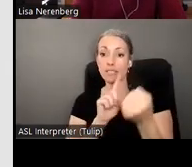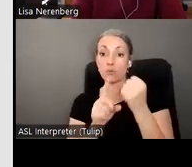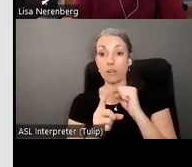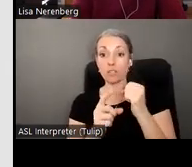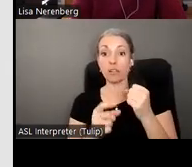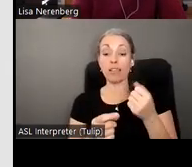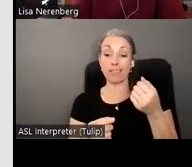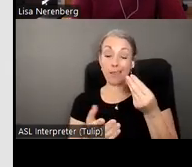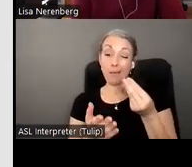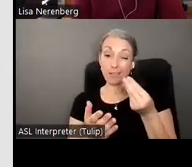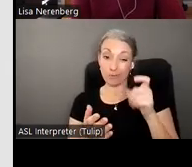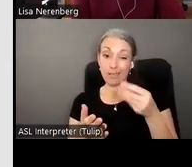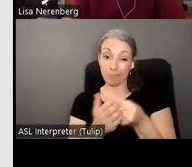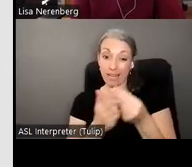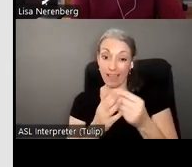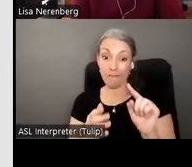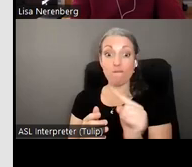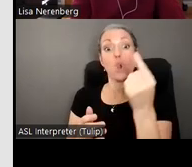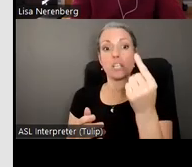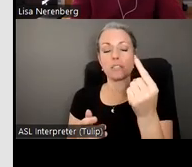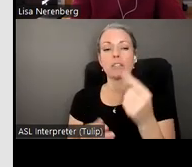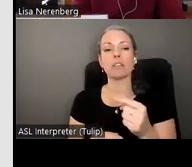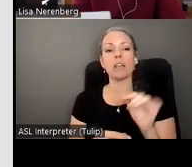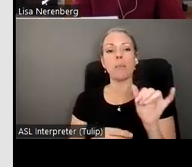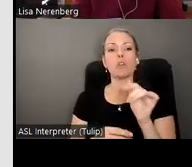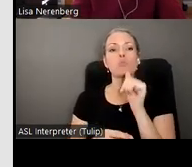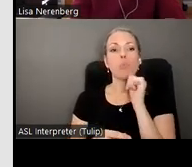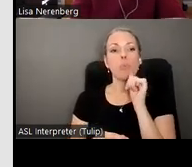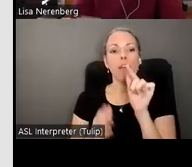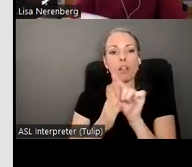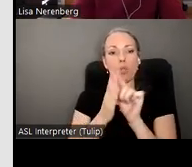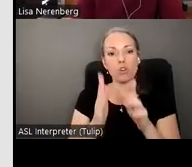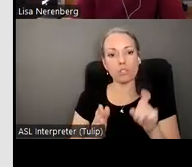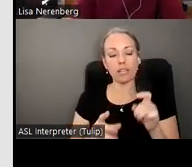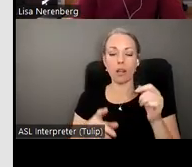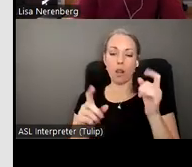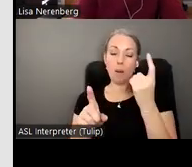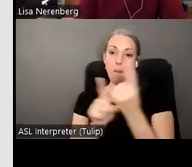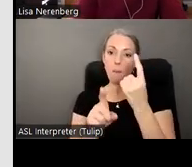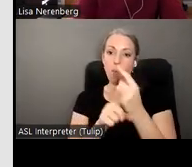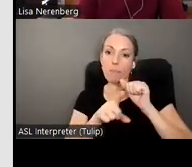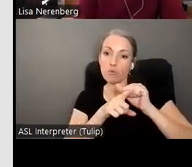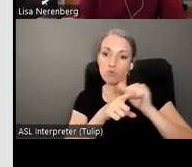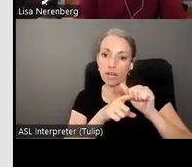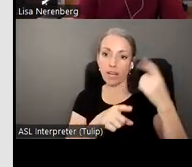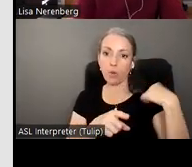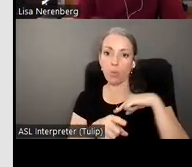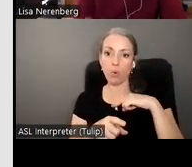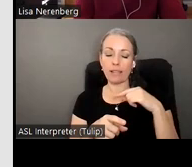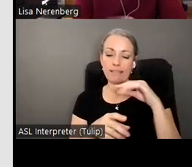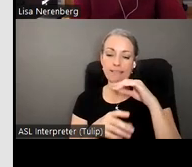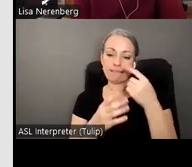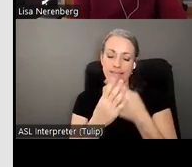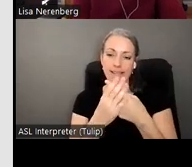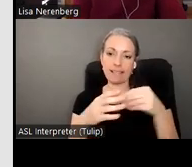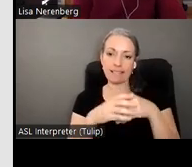funds but private attorneys also need to have the right kind of training which is something we need to that we talk about in the blueprint and they